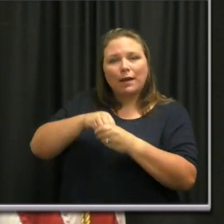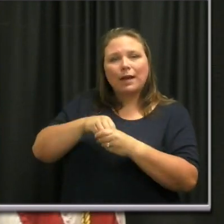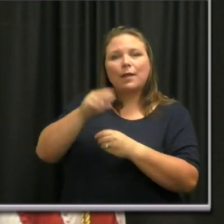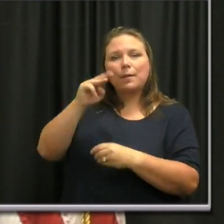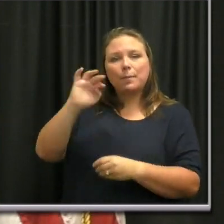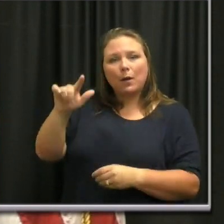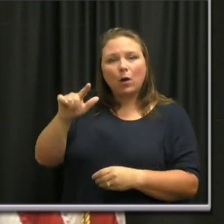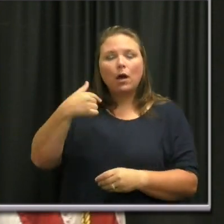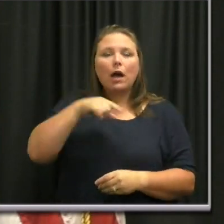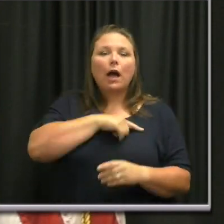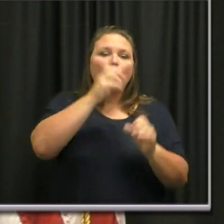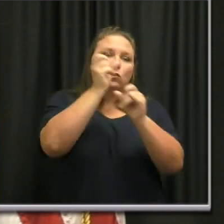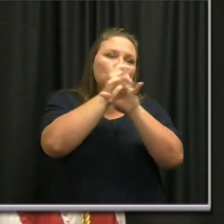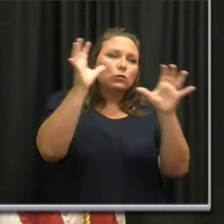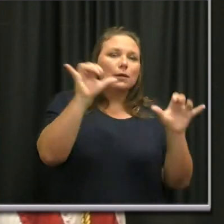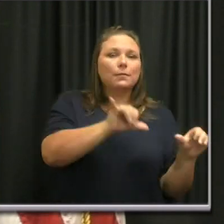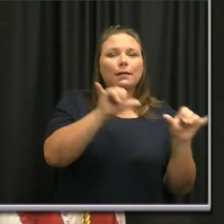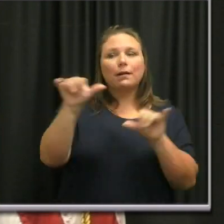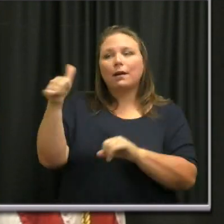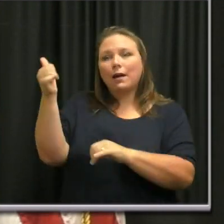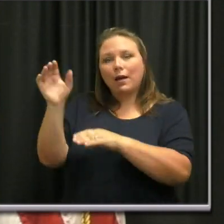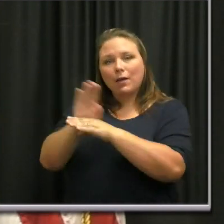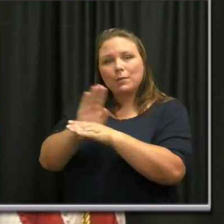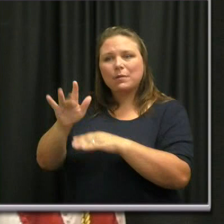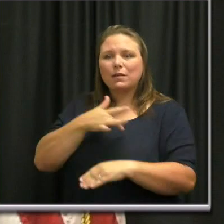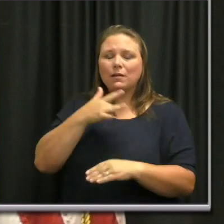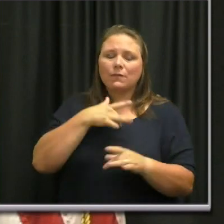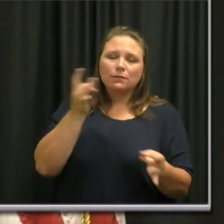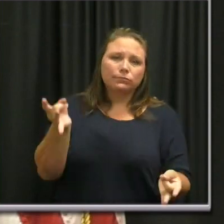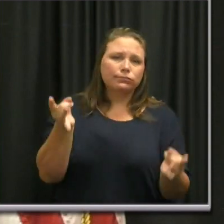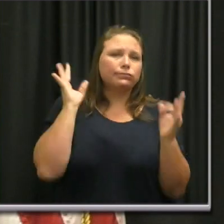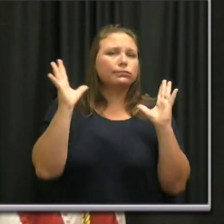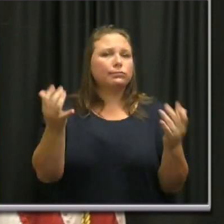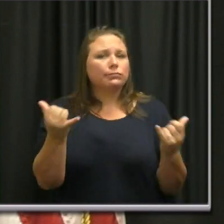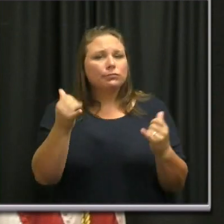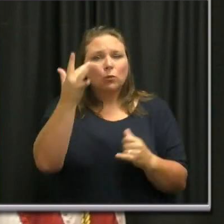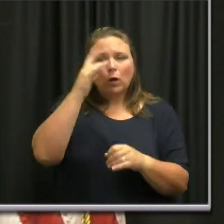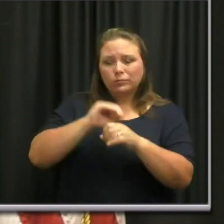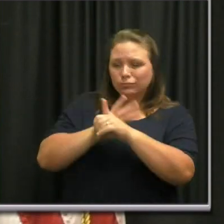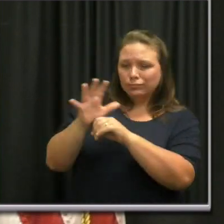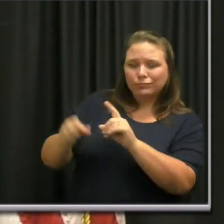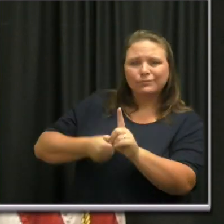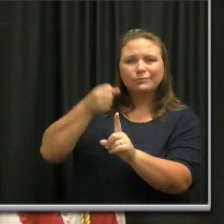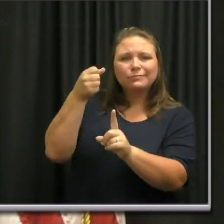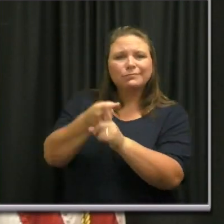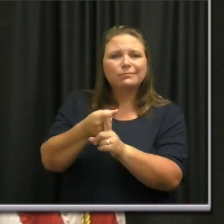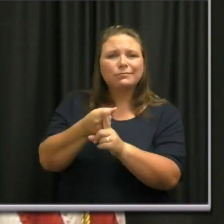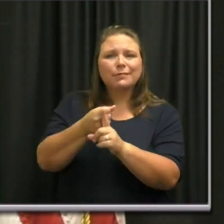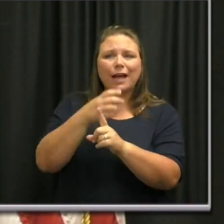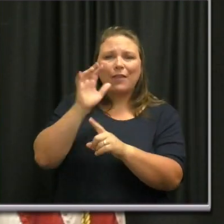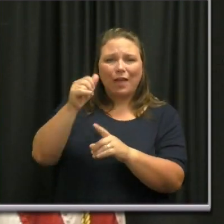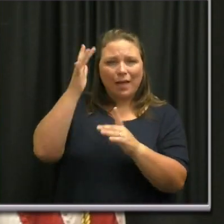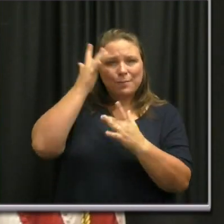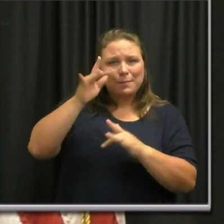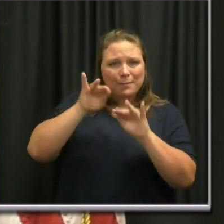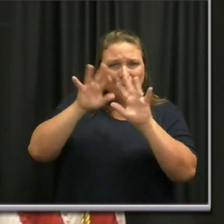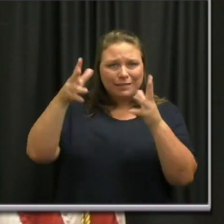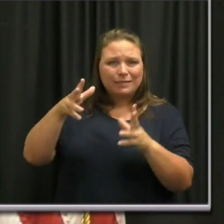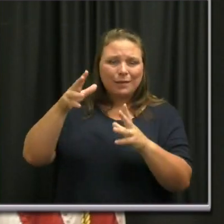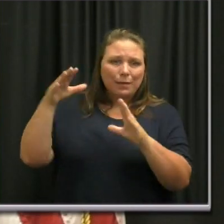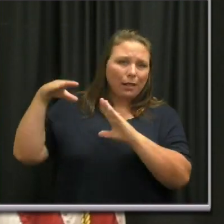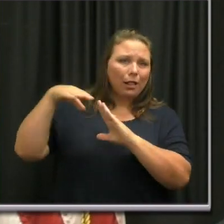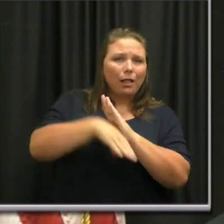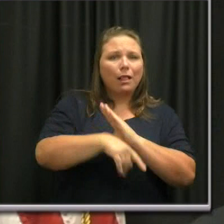dream, like many other small businesses, feels like a nightmare right now because of COVID-19 and what the pandemic has done to our